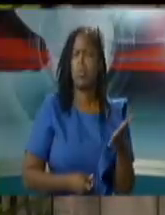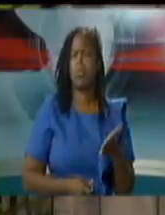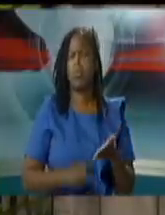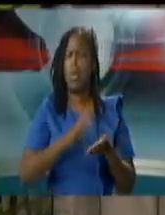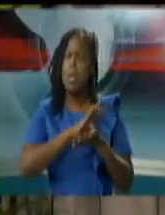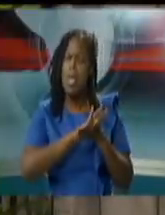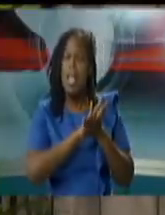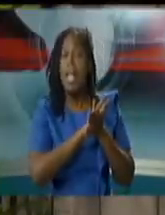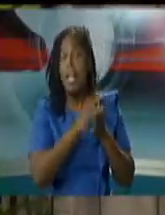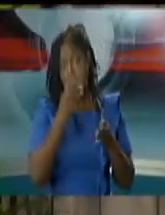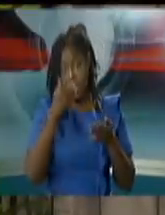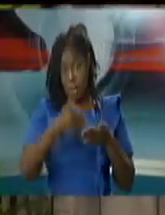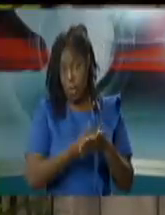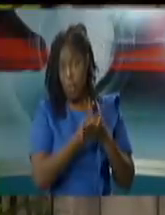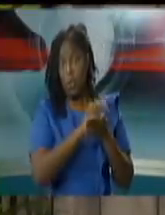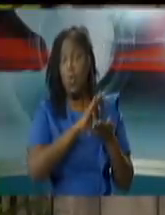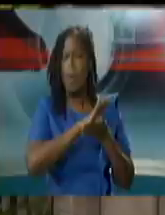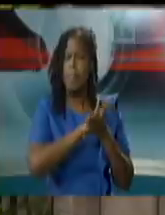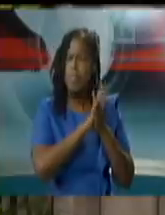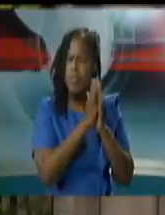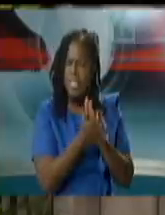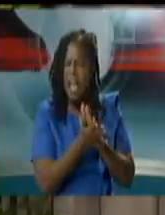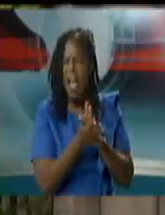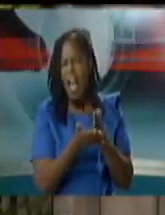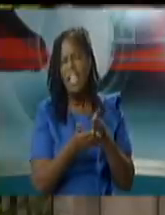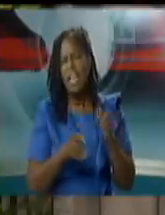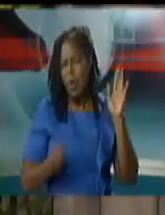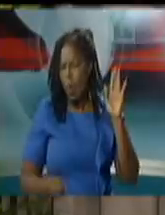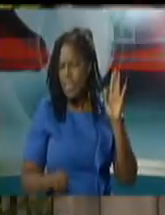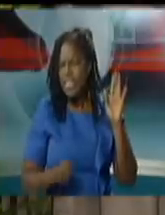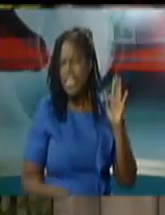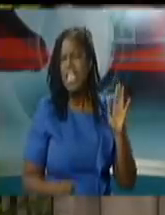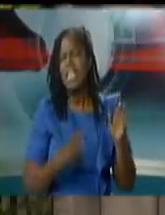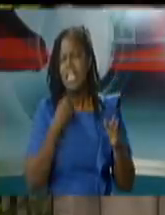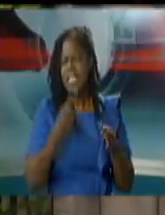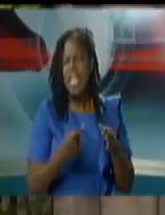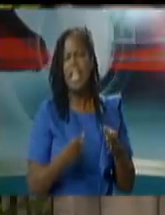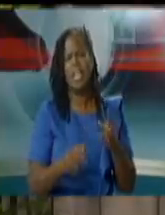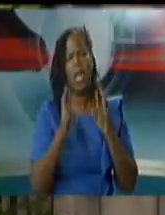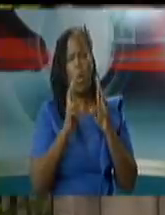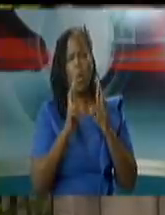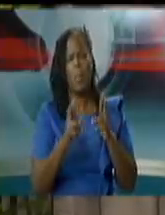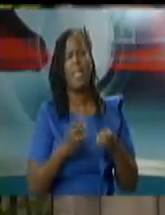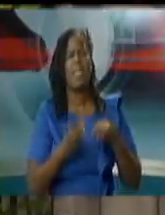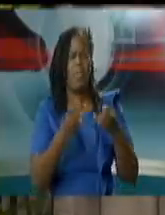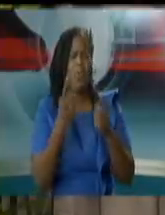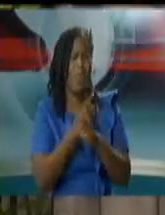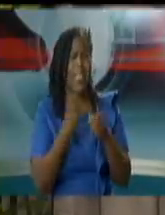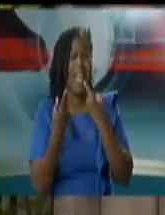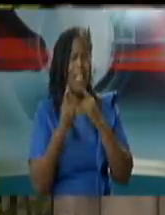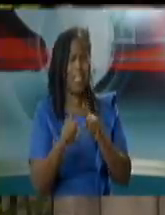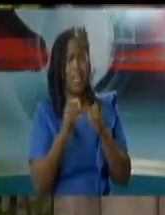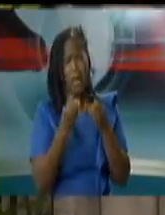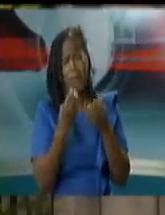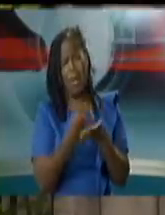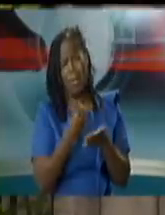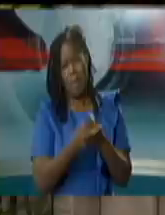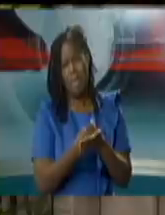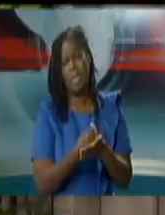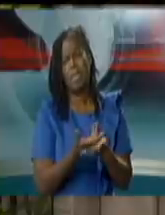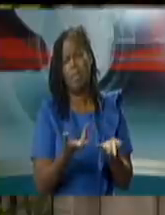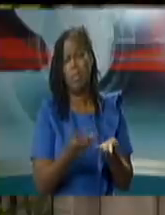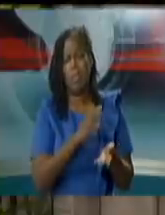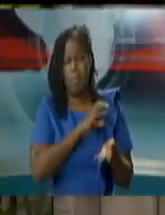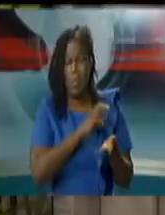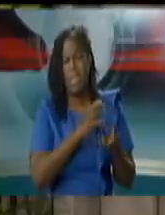also asked about the ttps coordination with it i hope i've got it right in the answer that i'm about to give you we spend 80 million